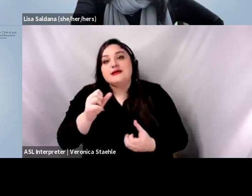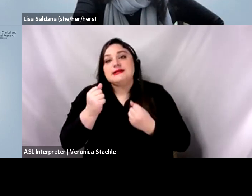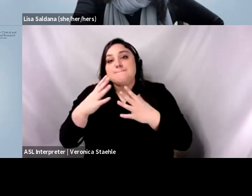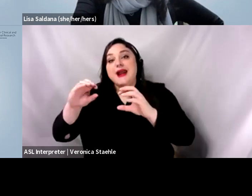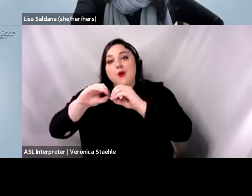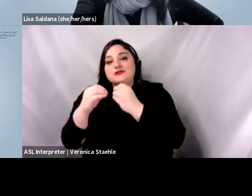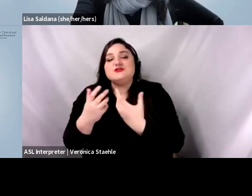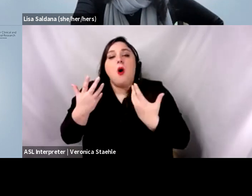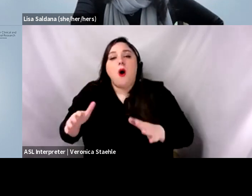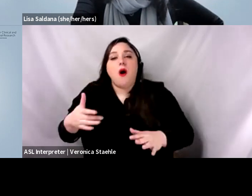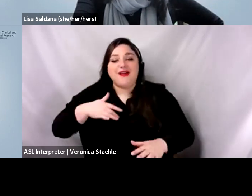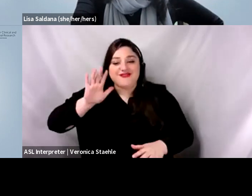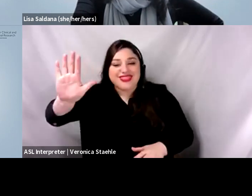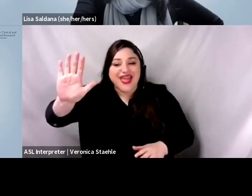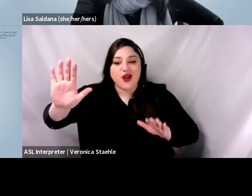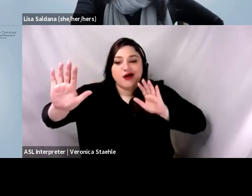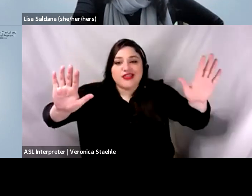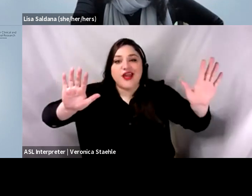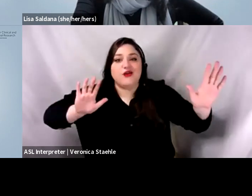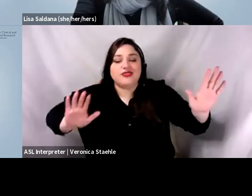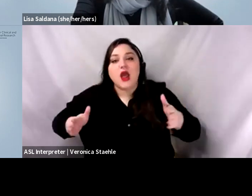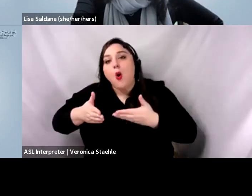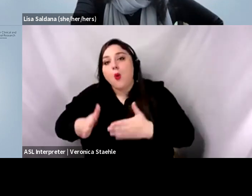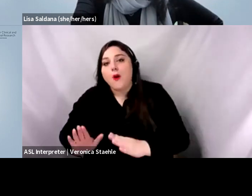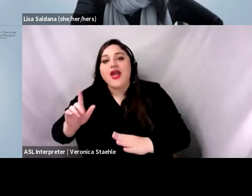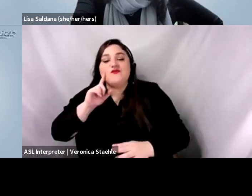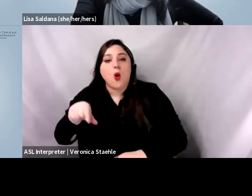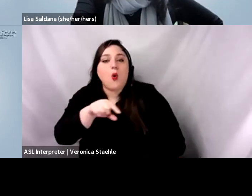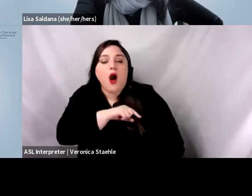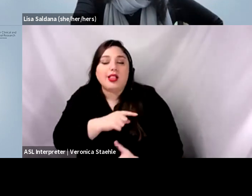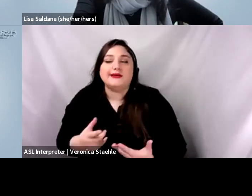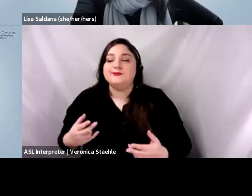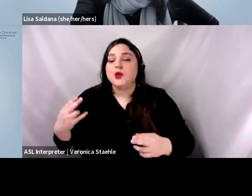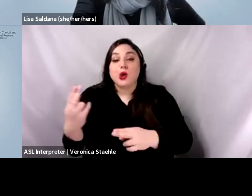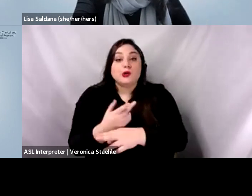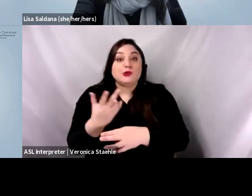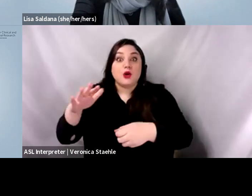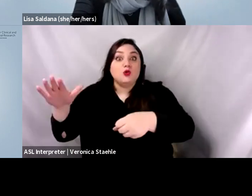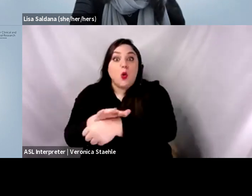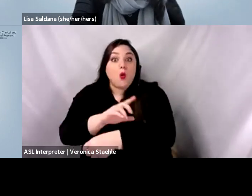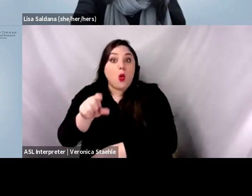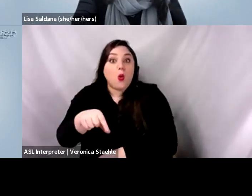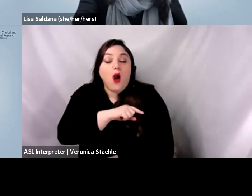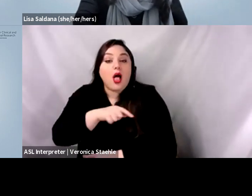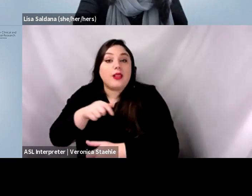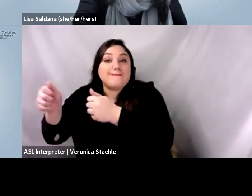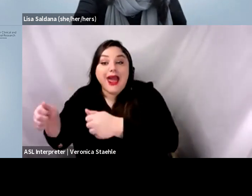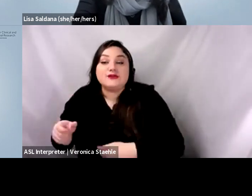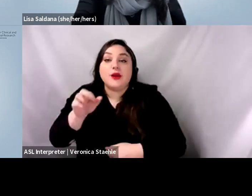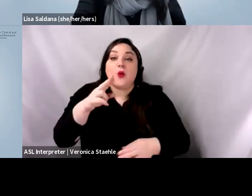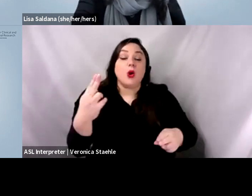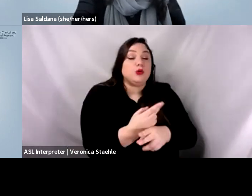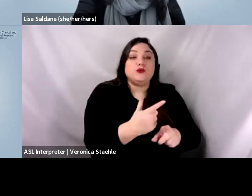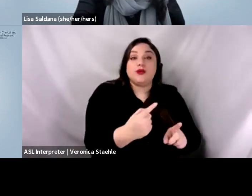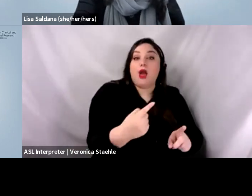to, uh, quality, you know, so they're using total quality management. They're using something else. And so they're studying it from